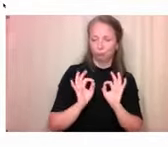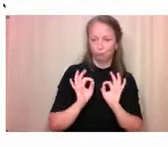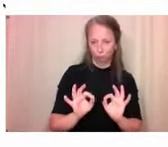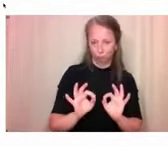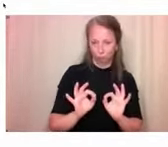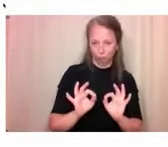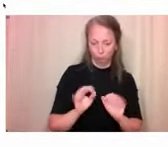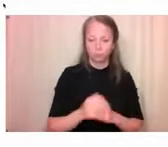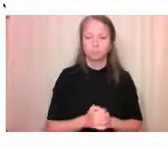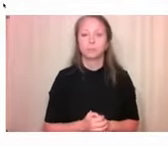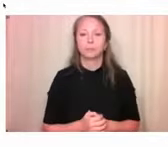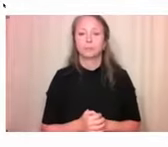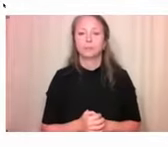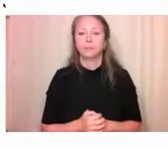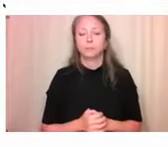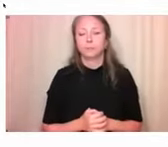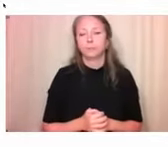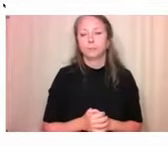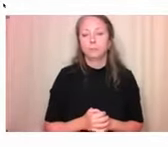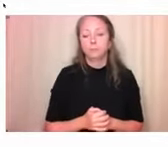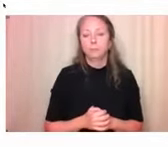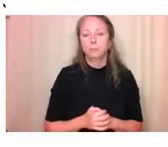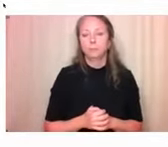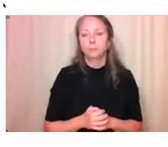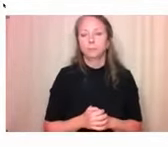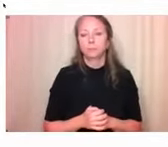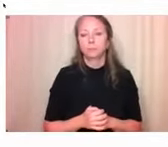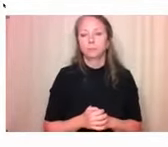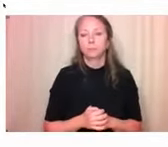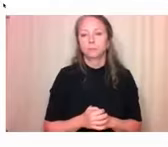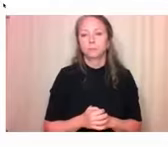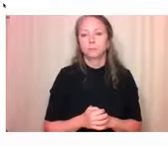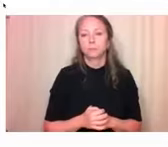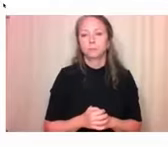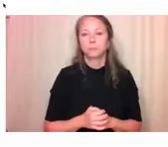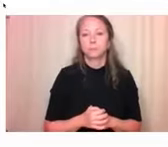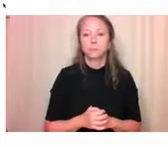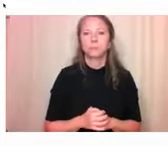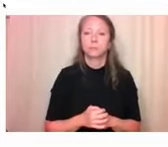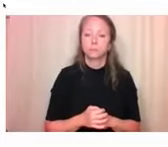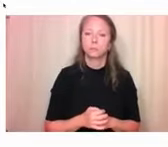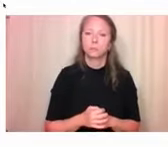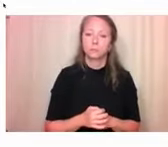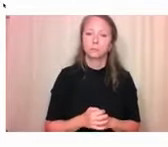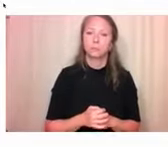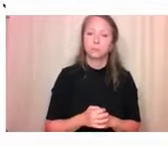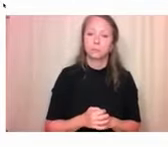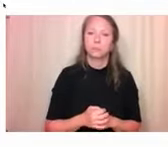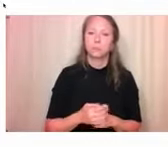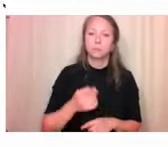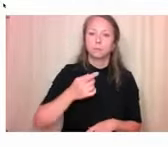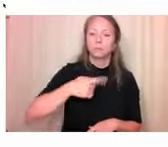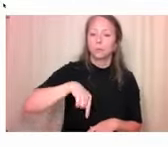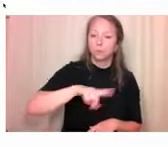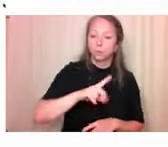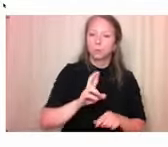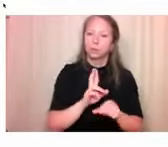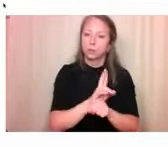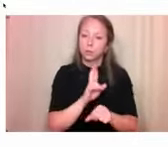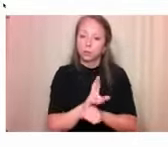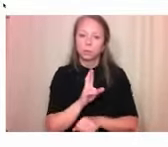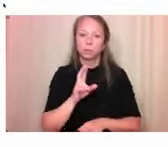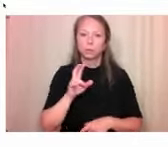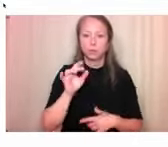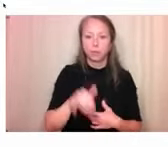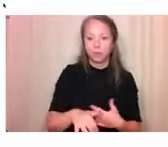So we created this using Esri products. So as a research unit at Dalhazy, we have